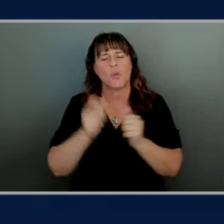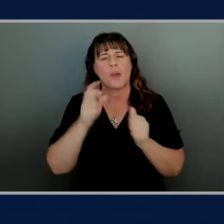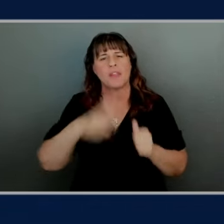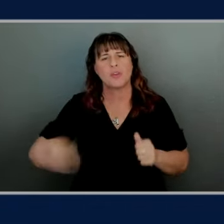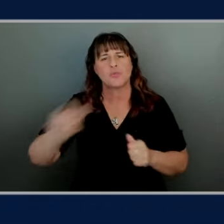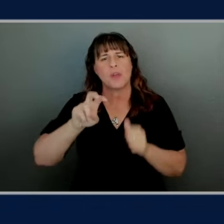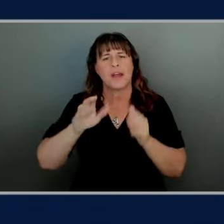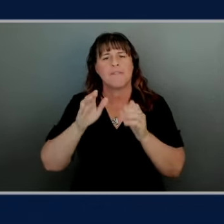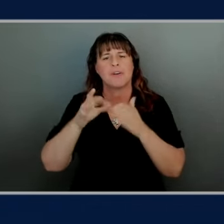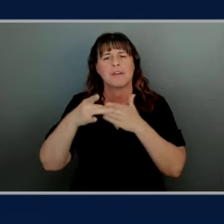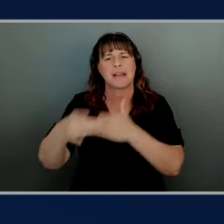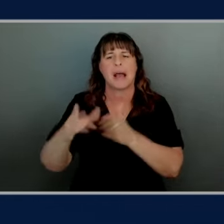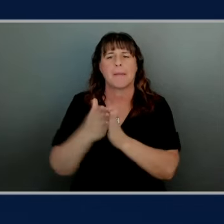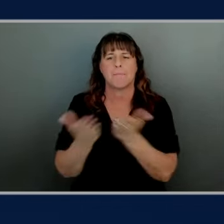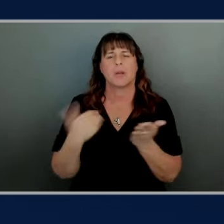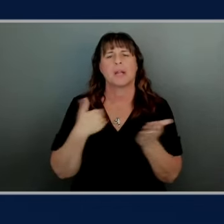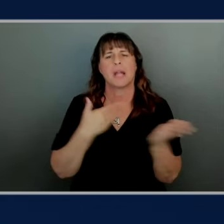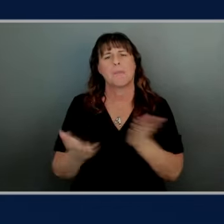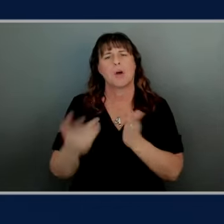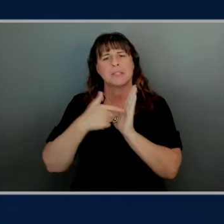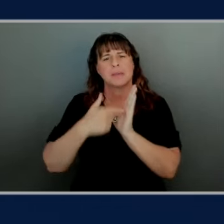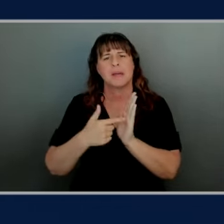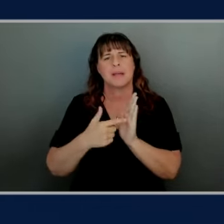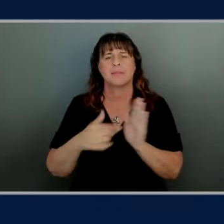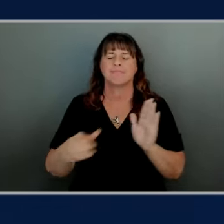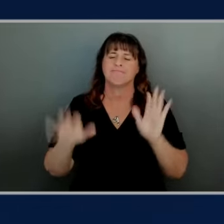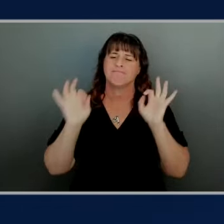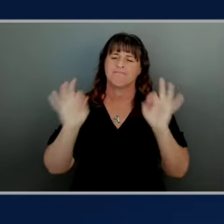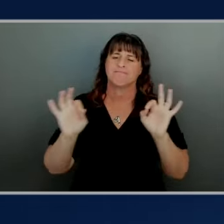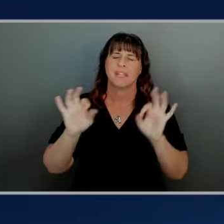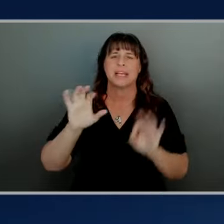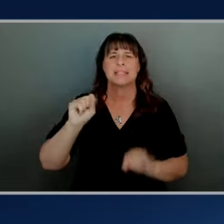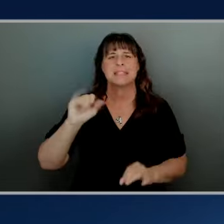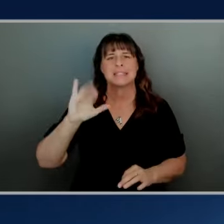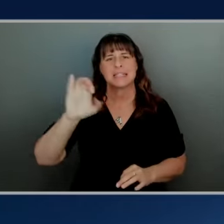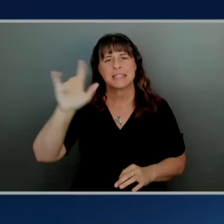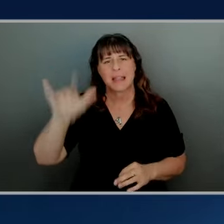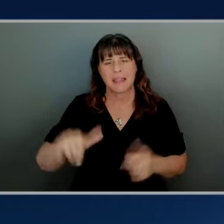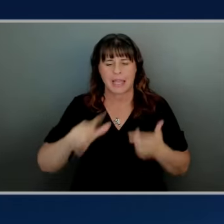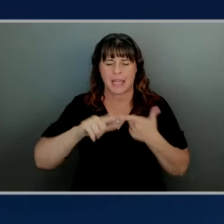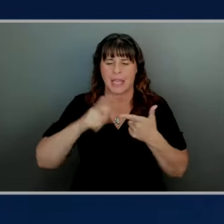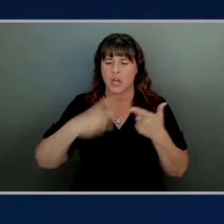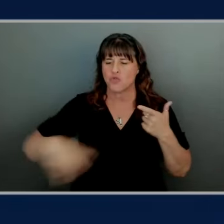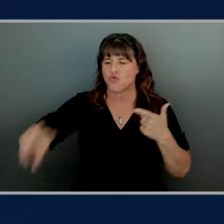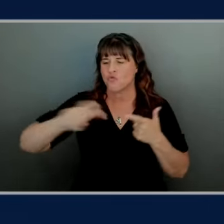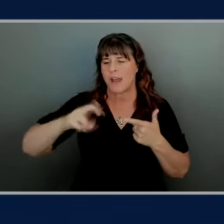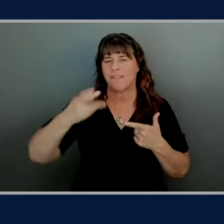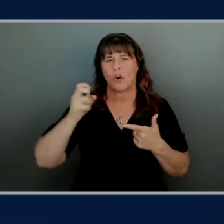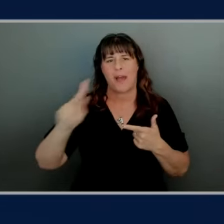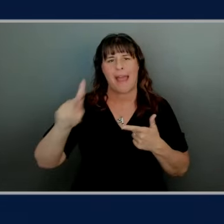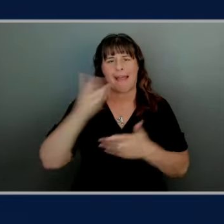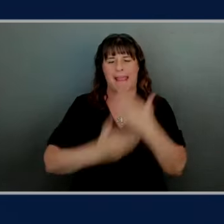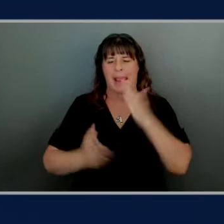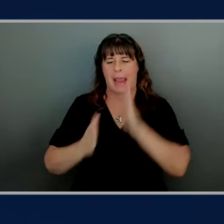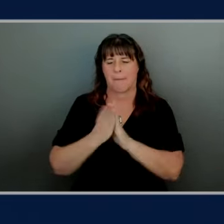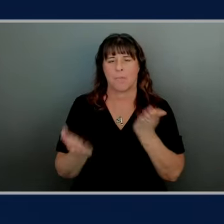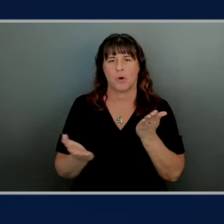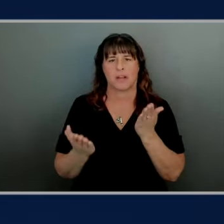of examples here you know we've got the iconic guidebook for Sicily and then the travel hack handbook which is one of our trade and reference